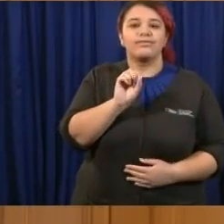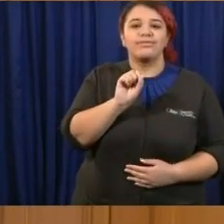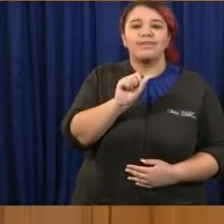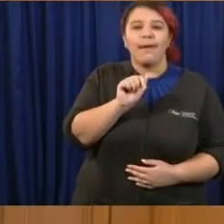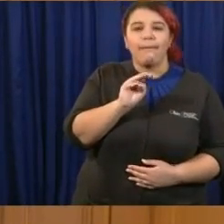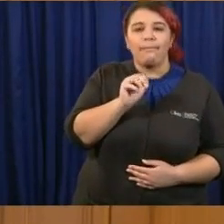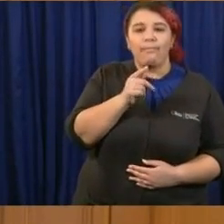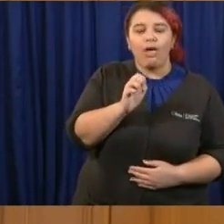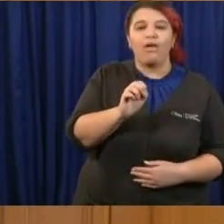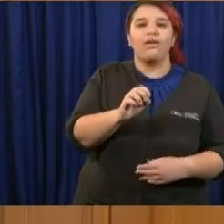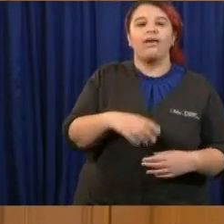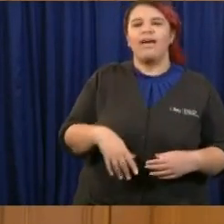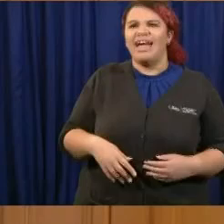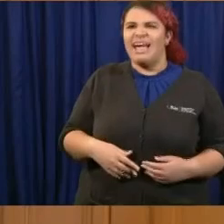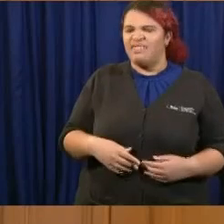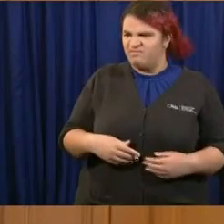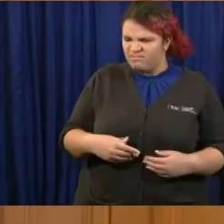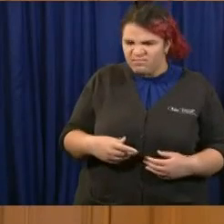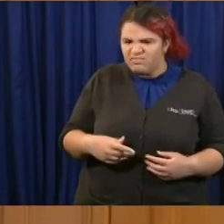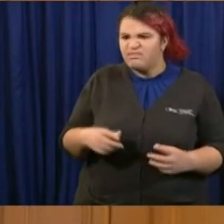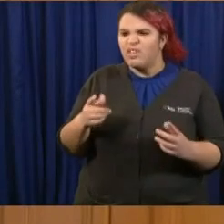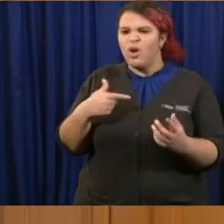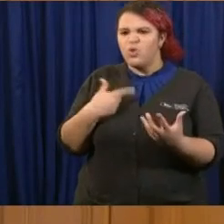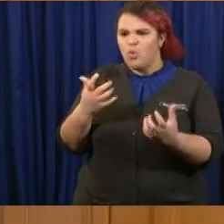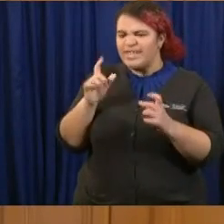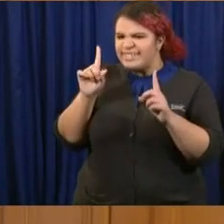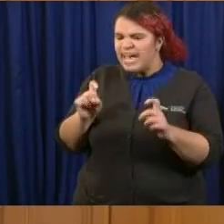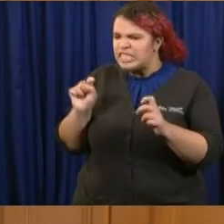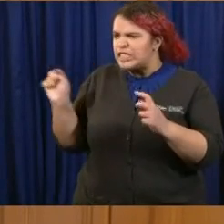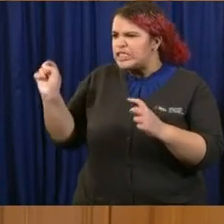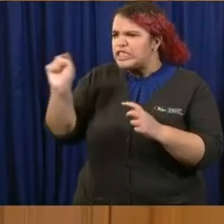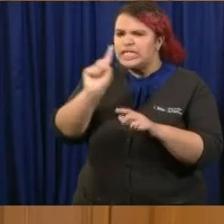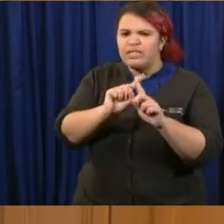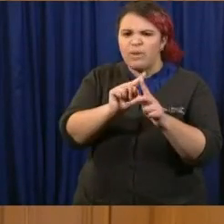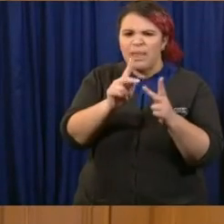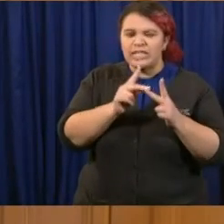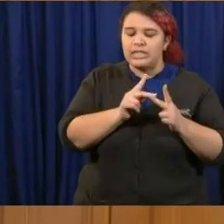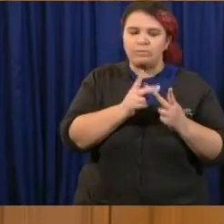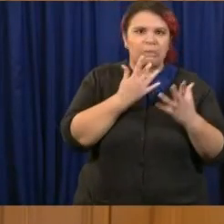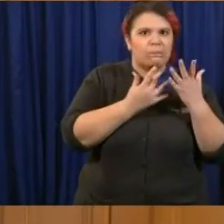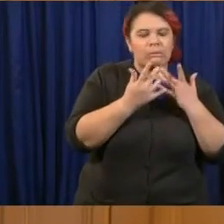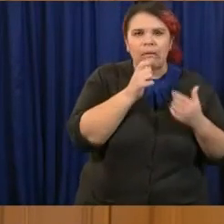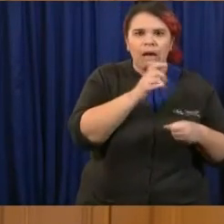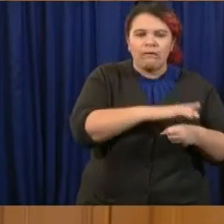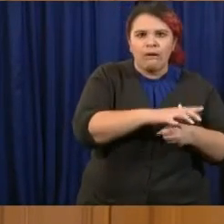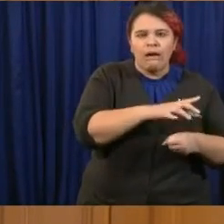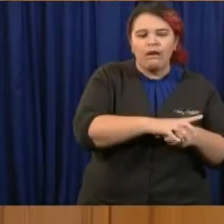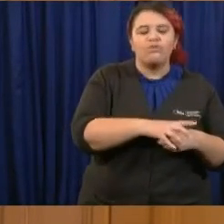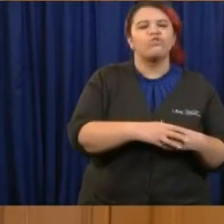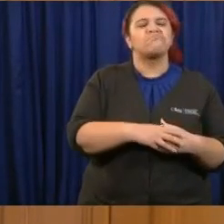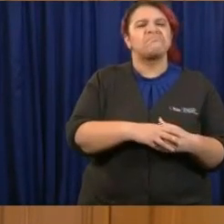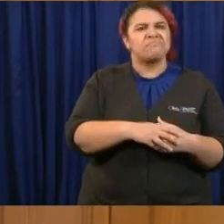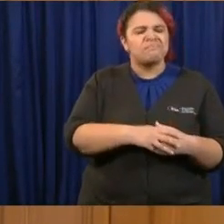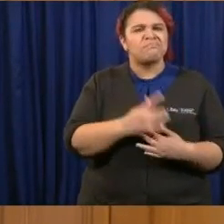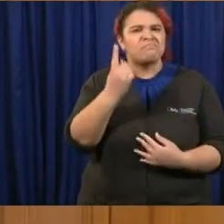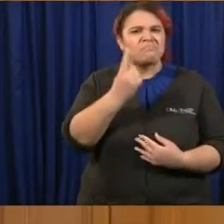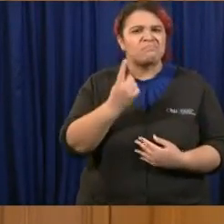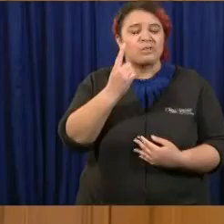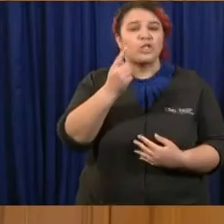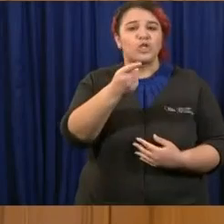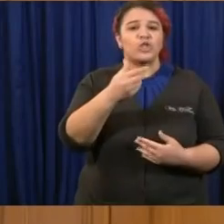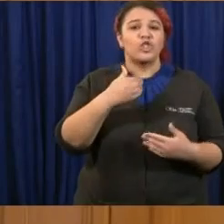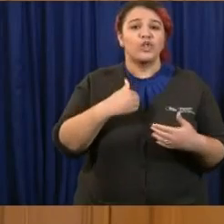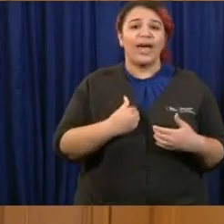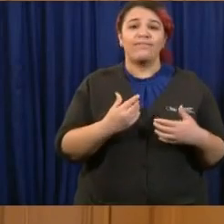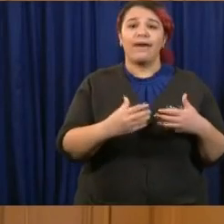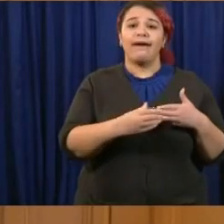uh, for all the places that you would like to test. Um, do you have any guidelines on, you know, how you, uh, make sure to, uh, you know, divide all